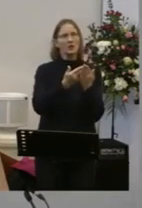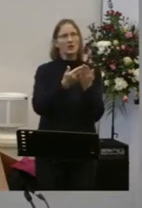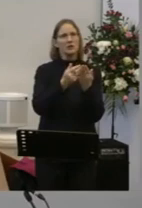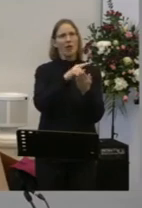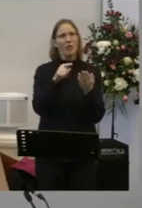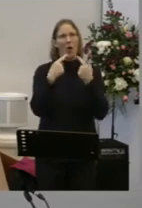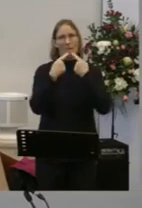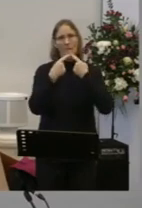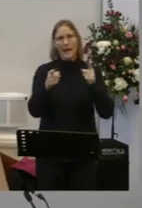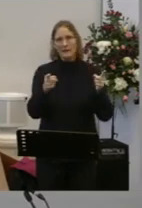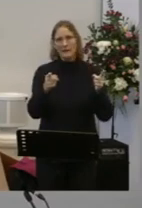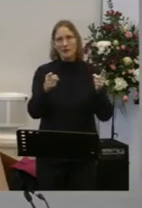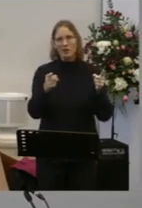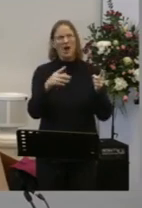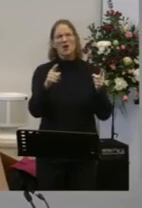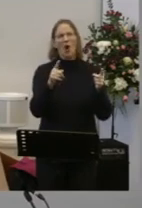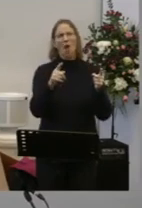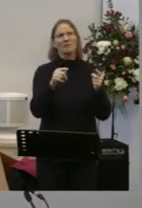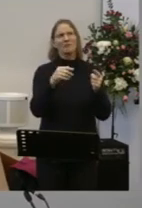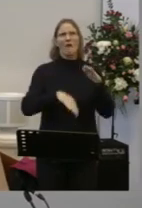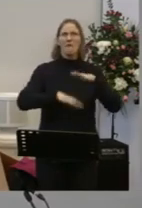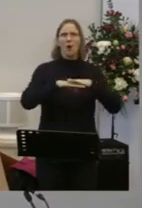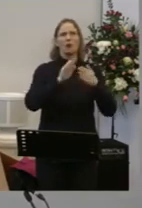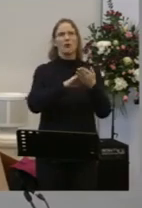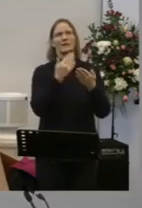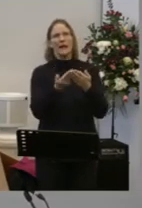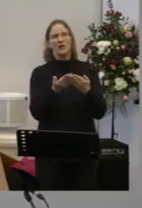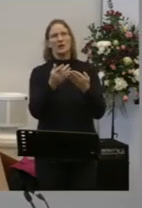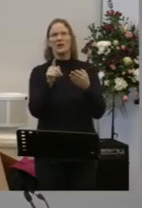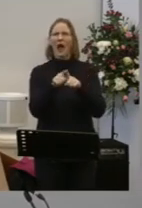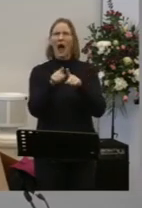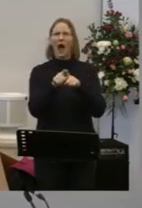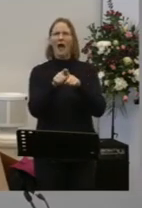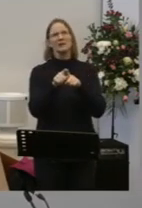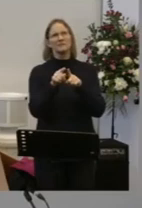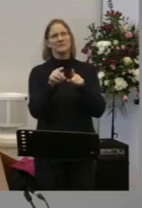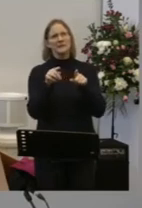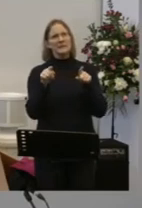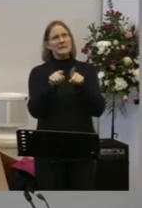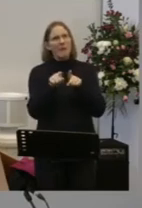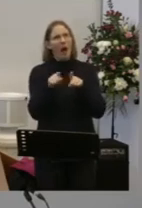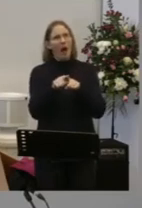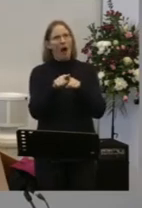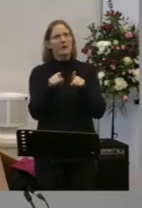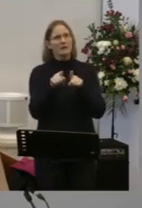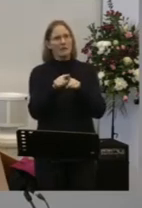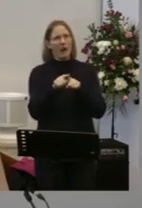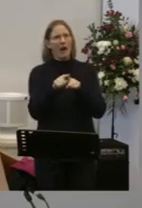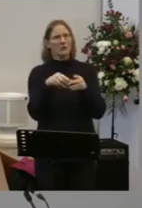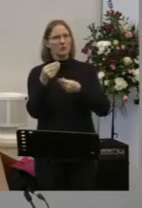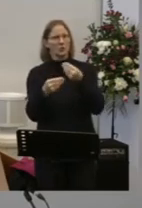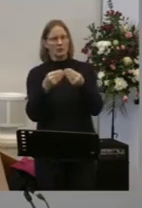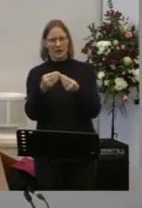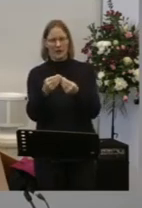message Which isn't a translation of the Bible As much as it's a kind of Paraphrase of the Bible But it is a helpful thing I think To read against a